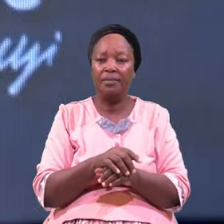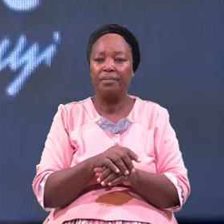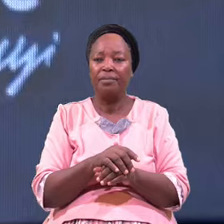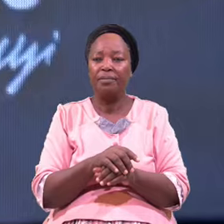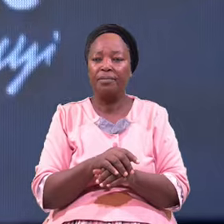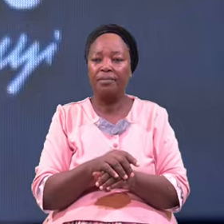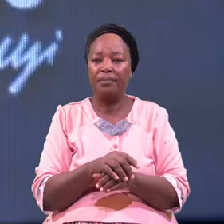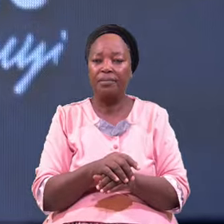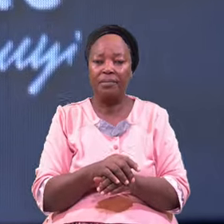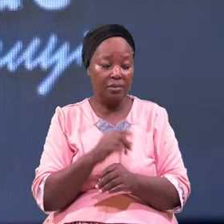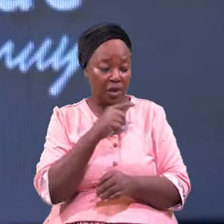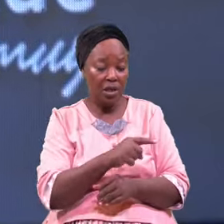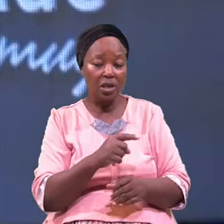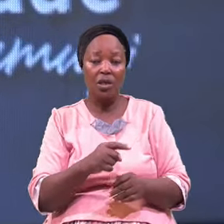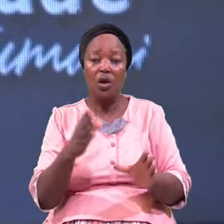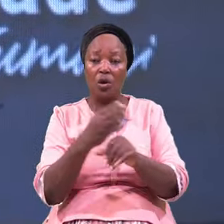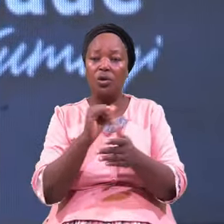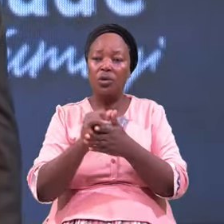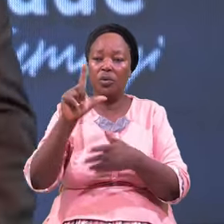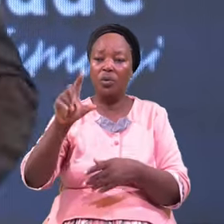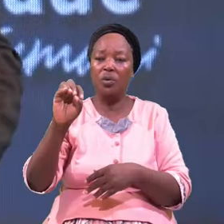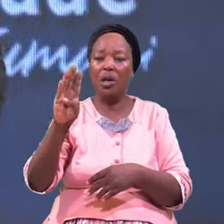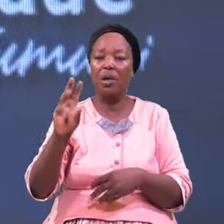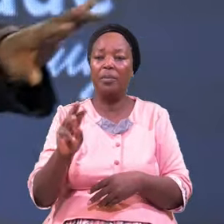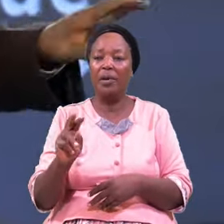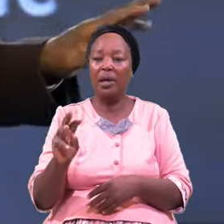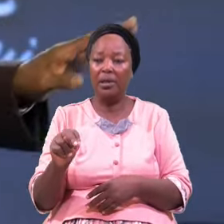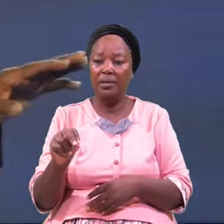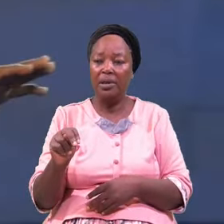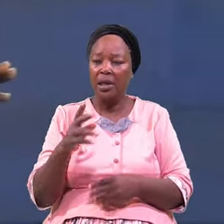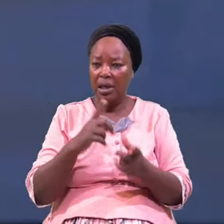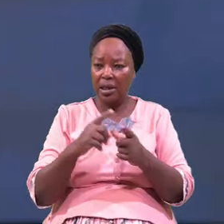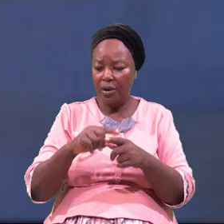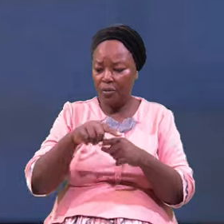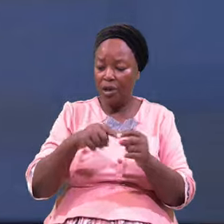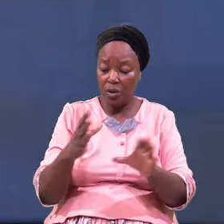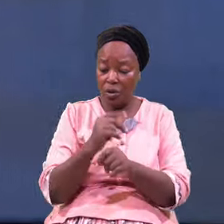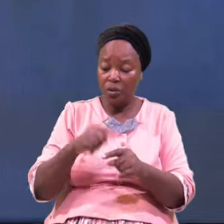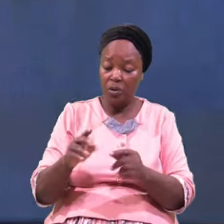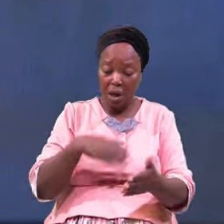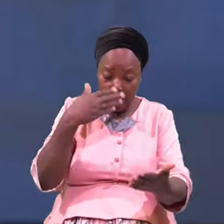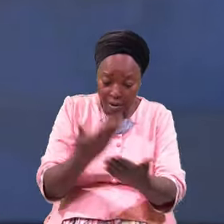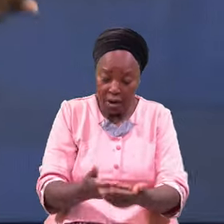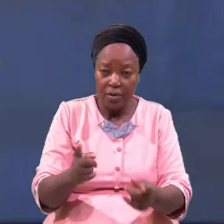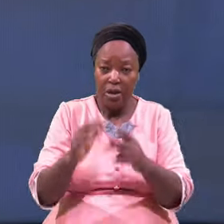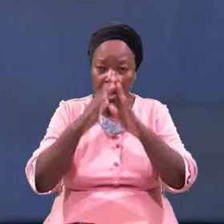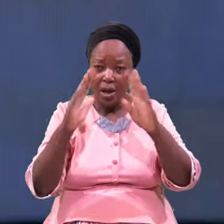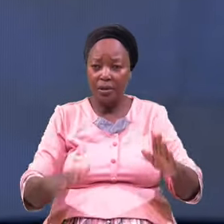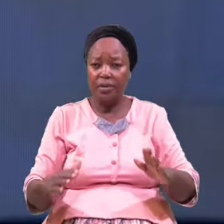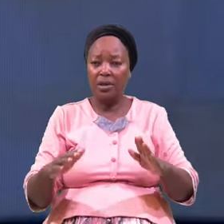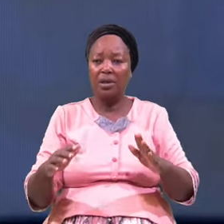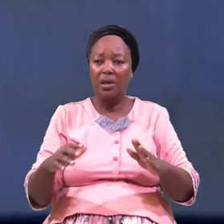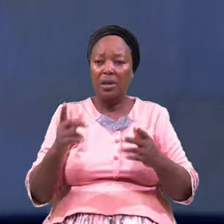He Got To Lebanon And When He Got To His House They Made A Deal